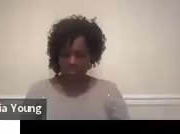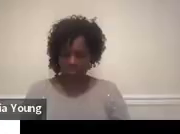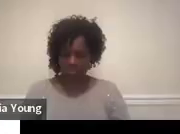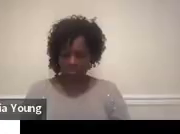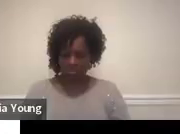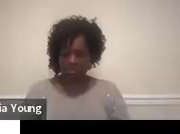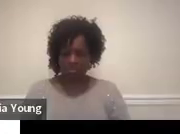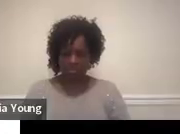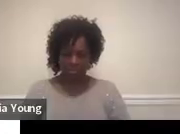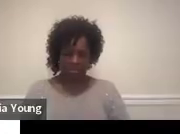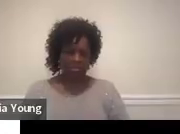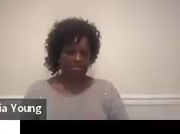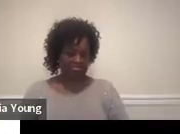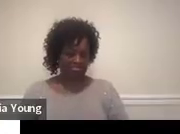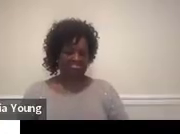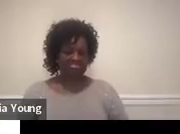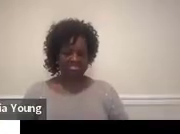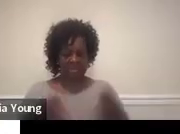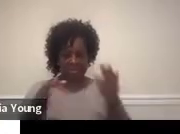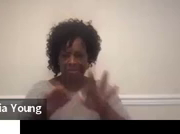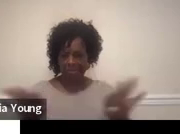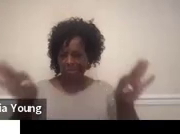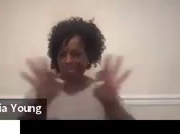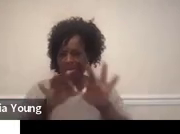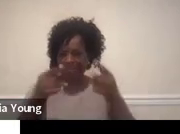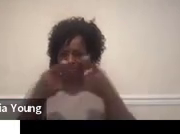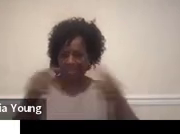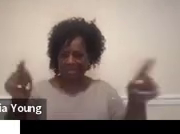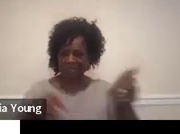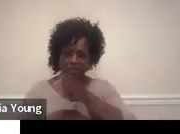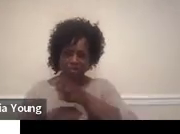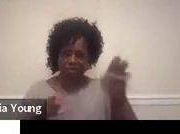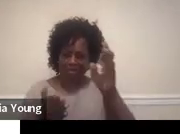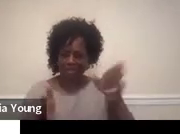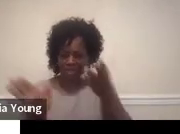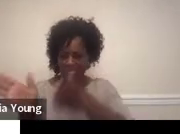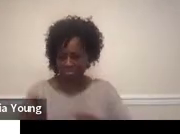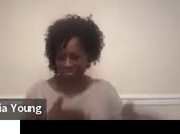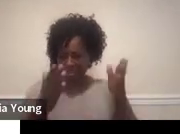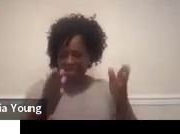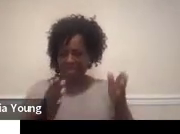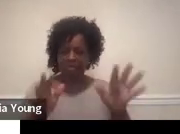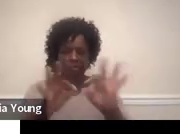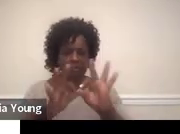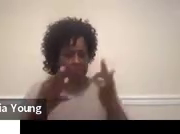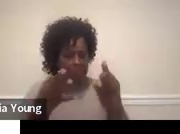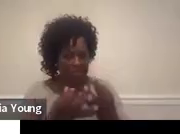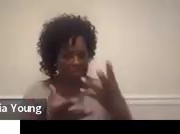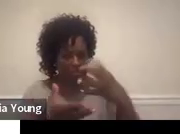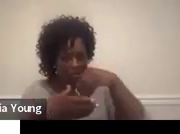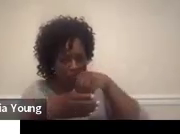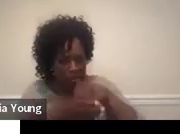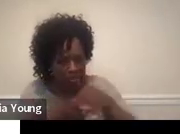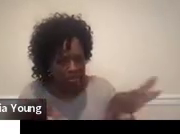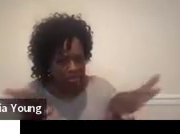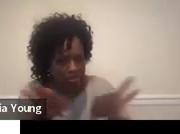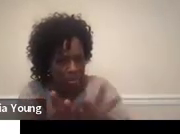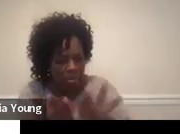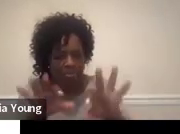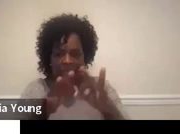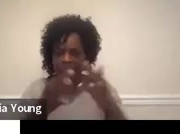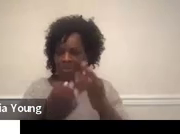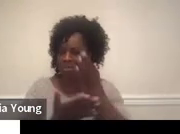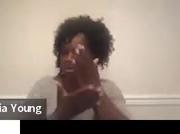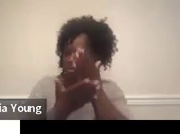successful transition plan. So we really need to look at family engagement. We want the family to be